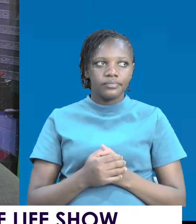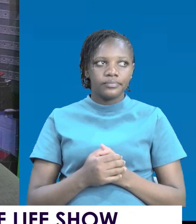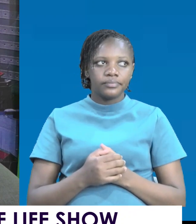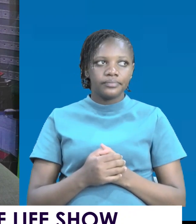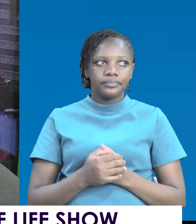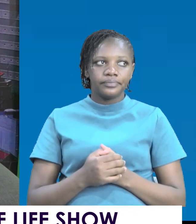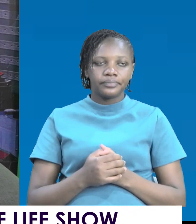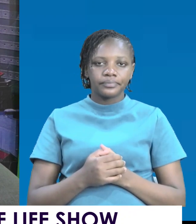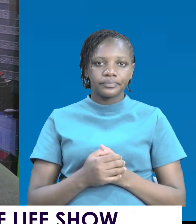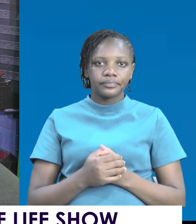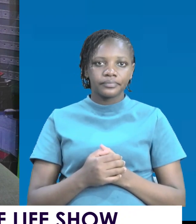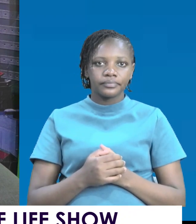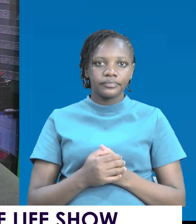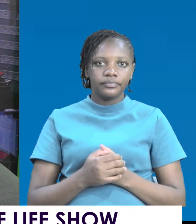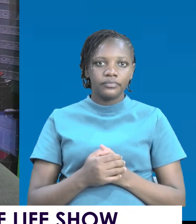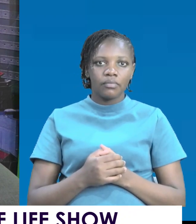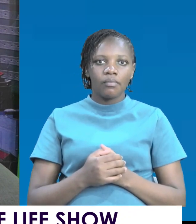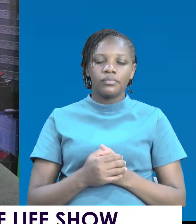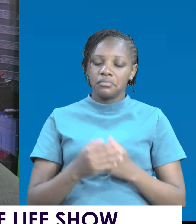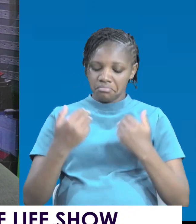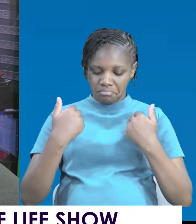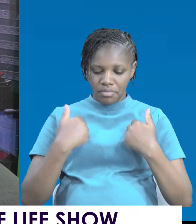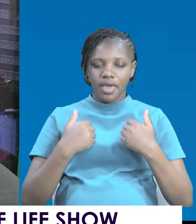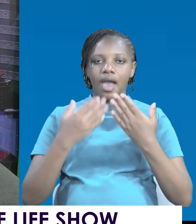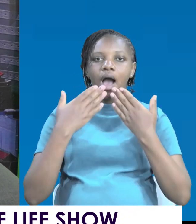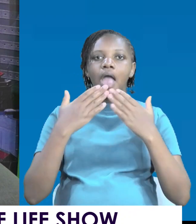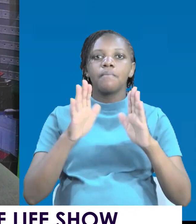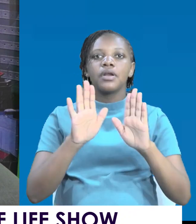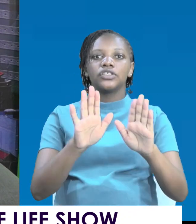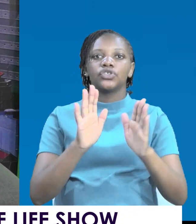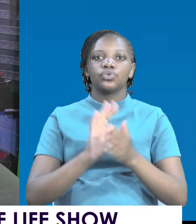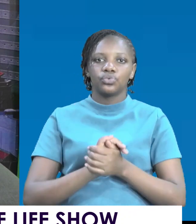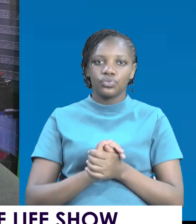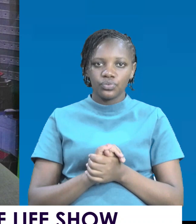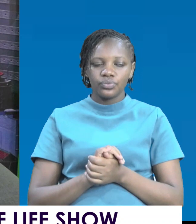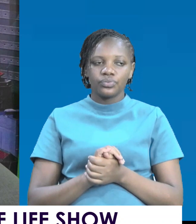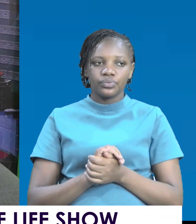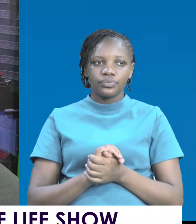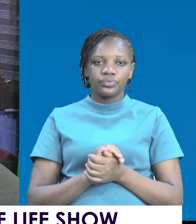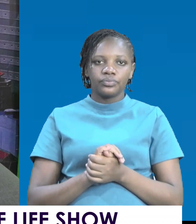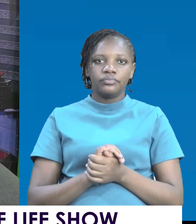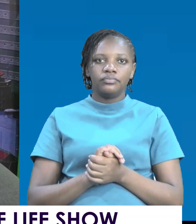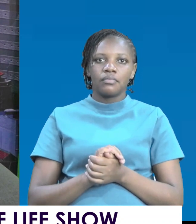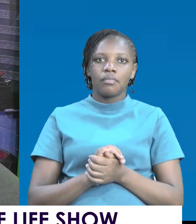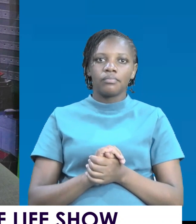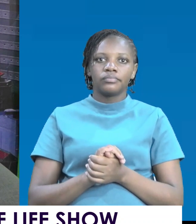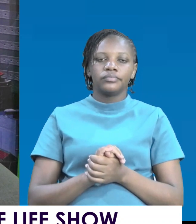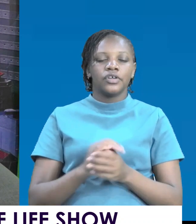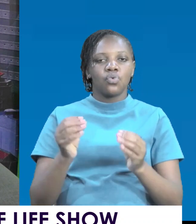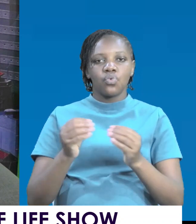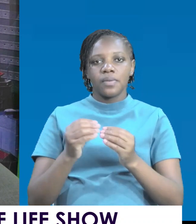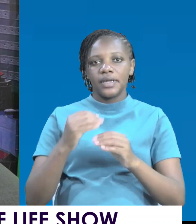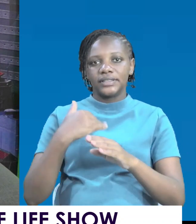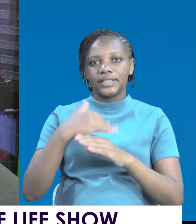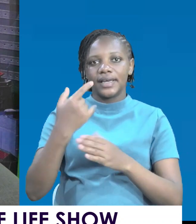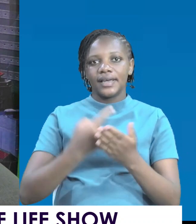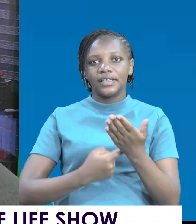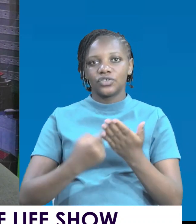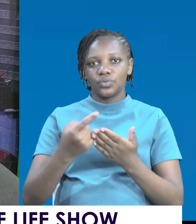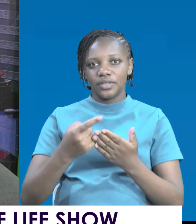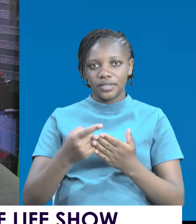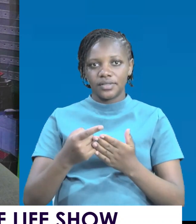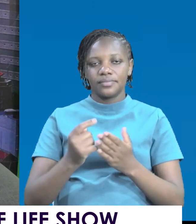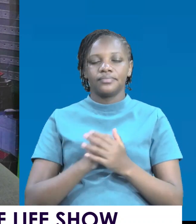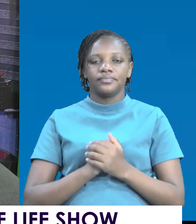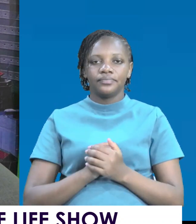opportunities. I bless you. I bless you. I bless you with energy. See you next week on the Treasures